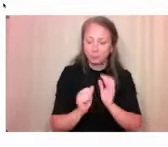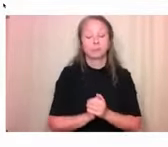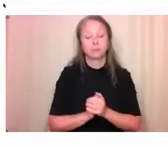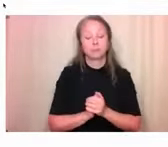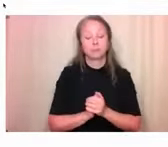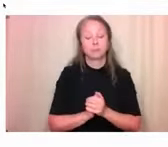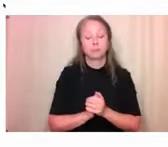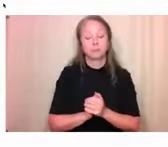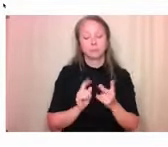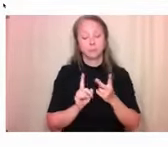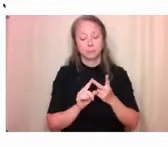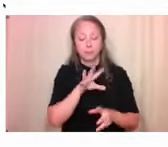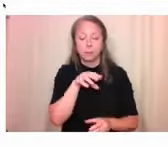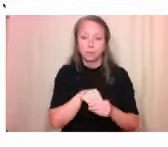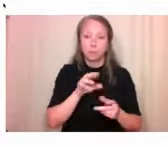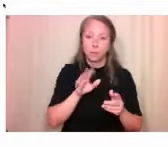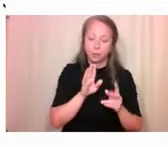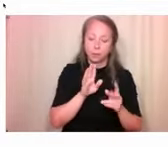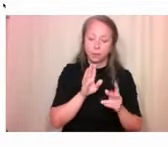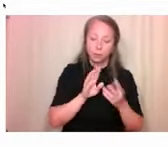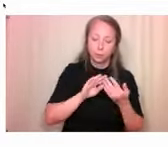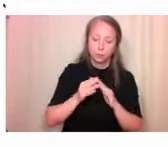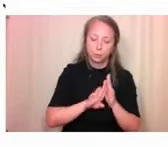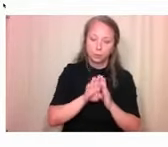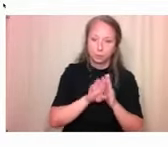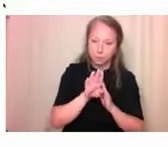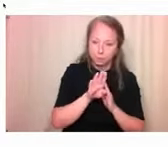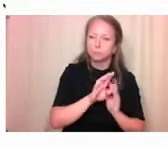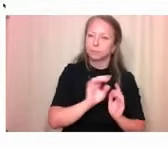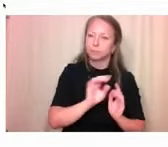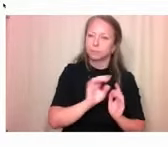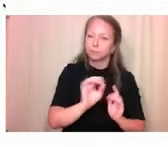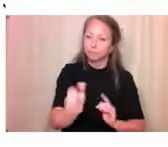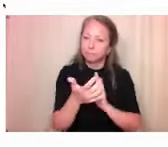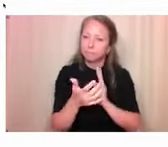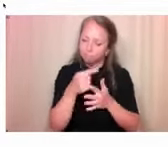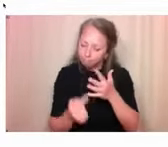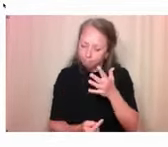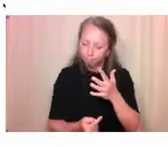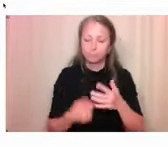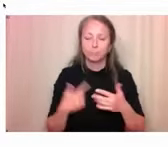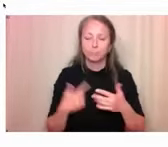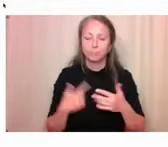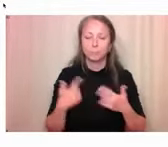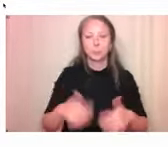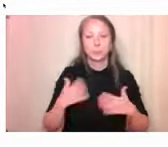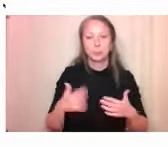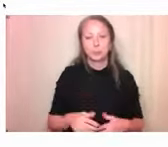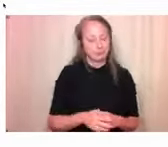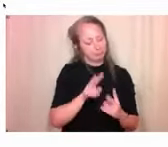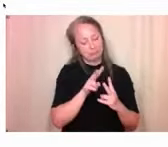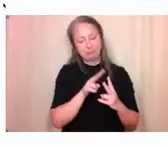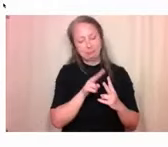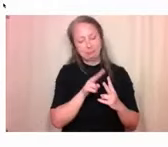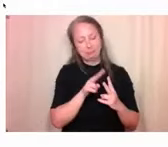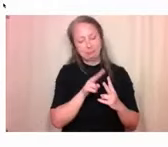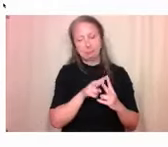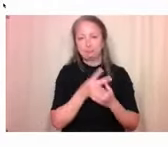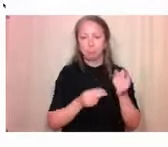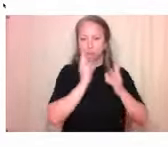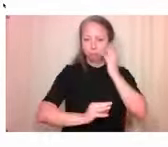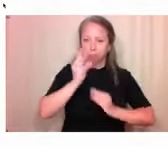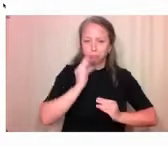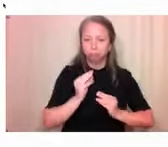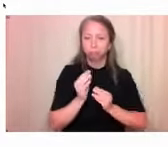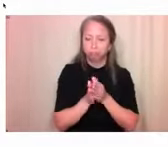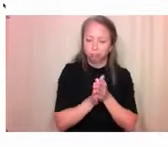as we can see, both of these people have a lot of experience, a lot of passion for accessibility in the built environment, and that's really